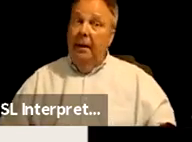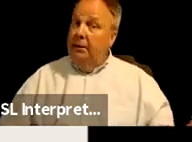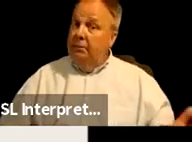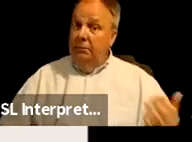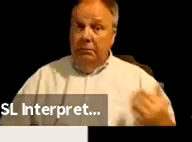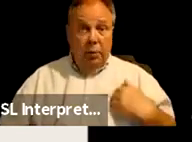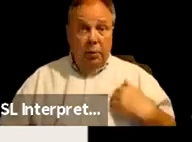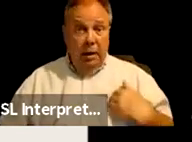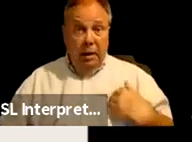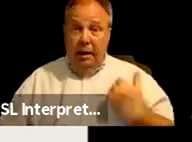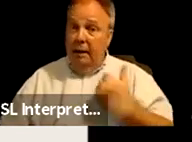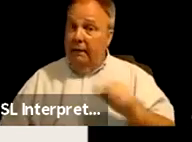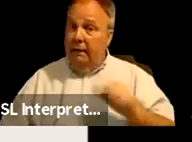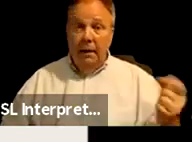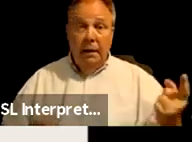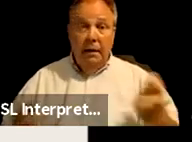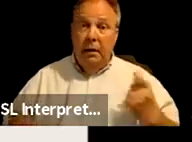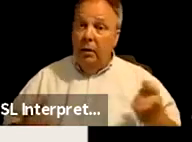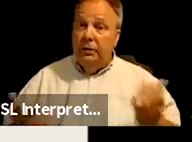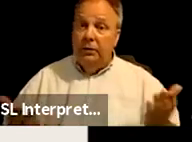have any questions?